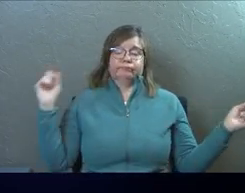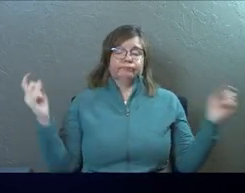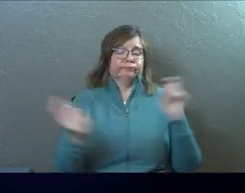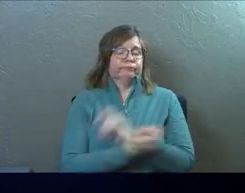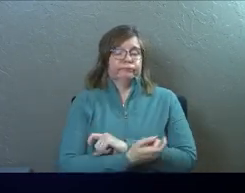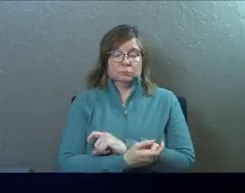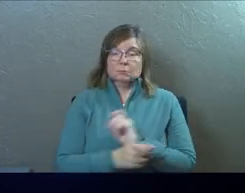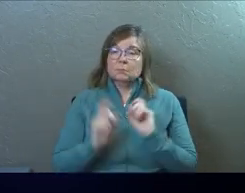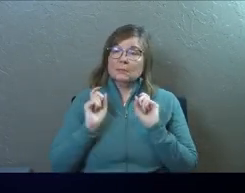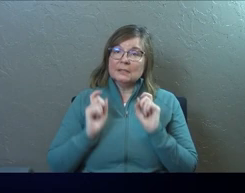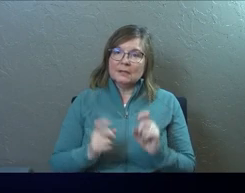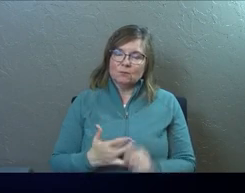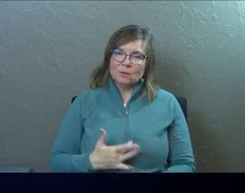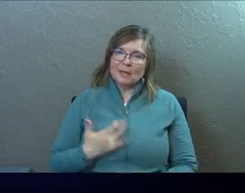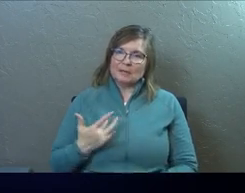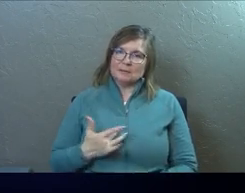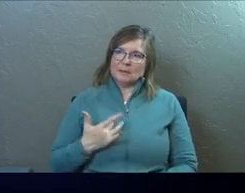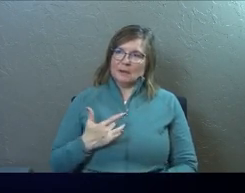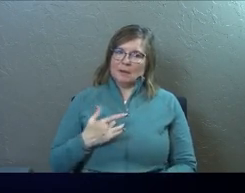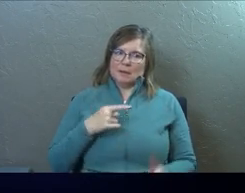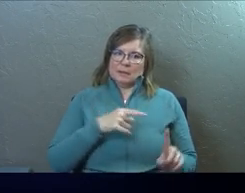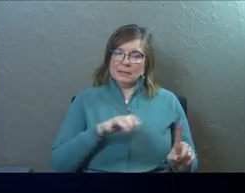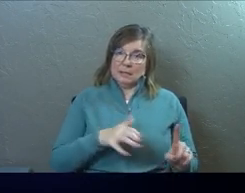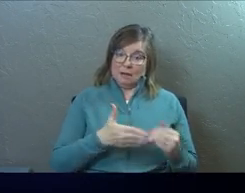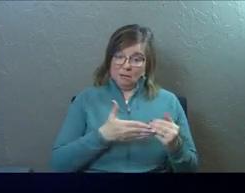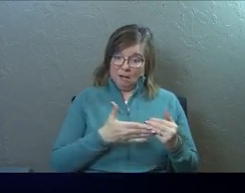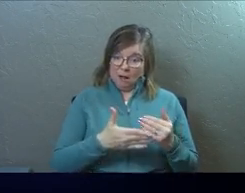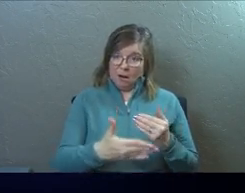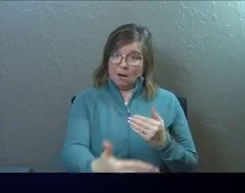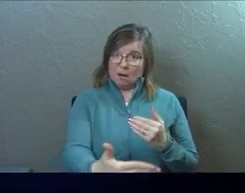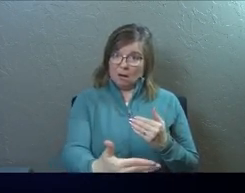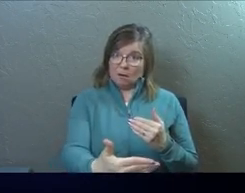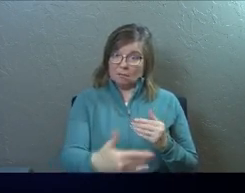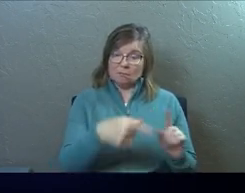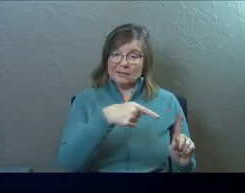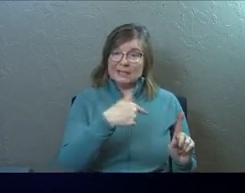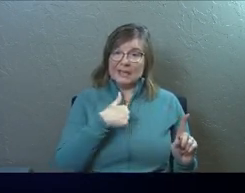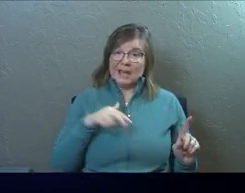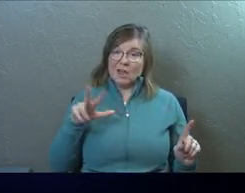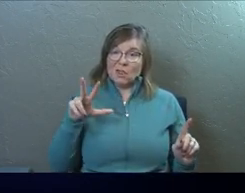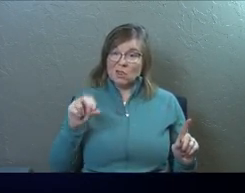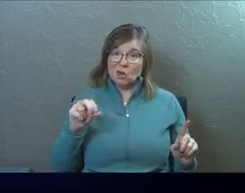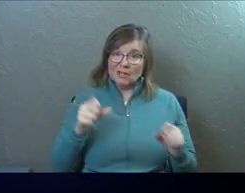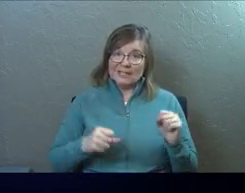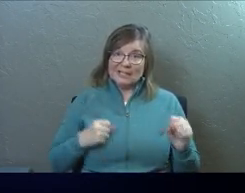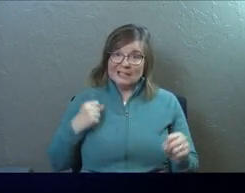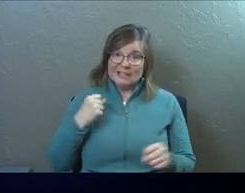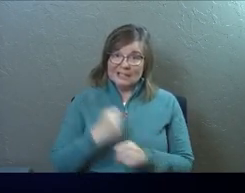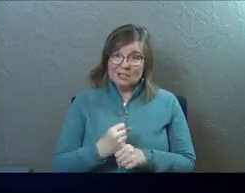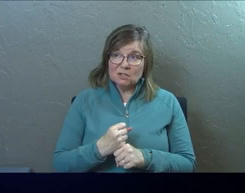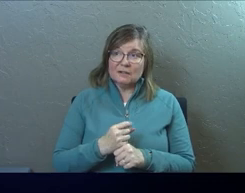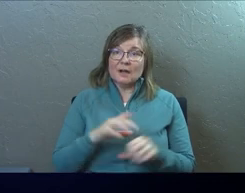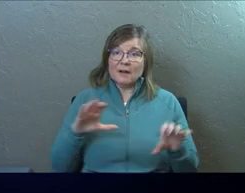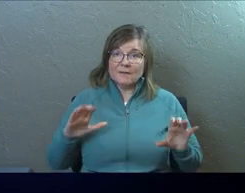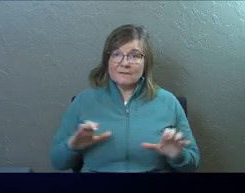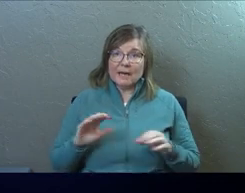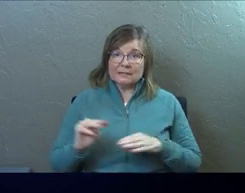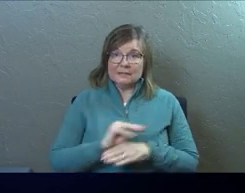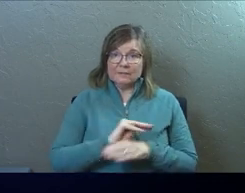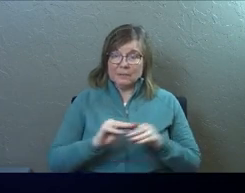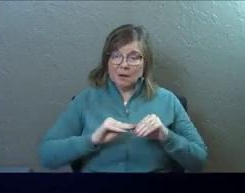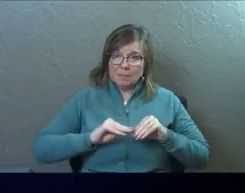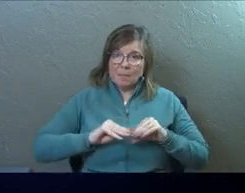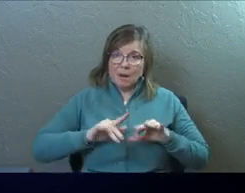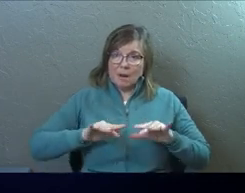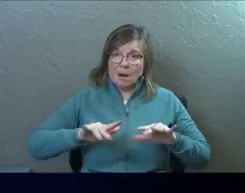And just to give you a sense of what he does from this point forward, he has 30 years of active ministry